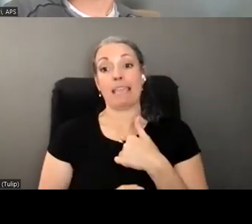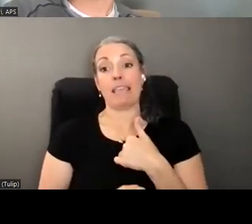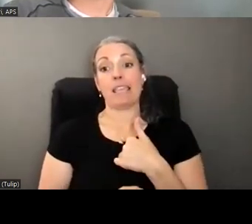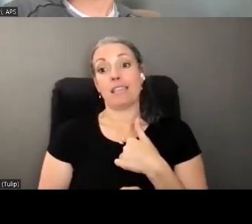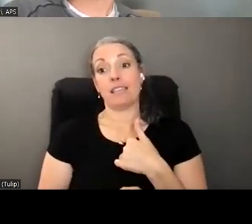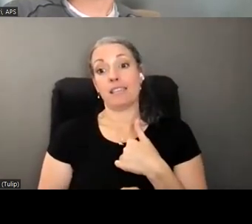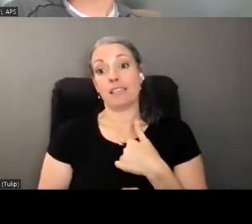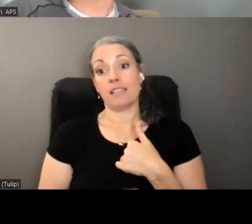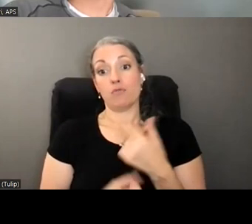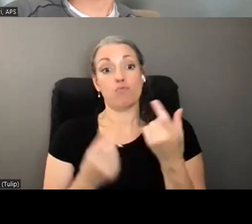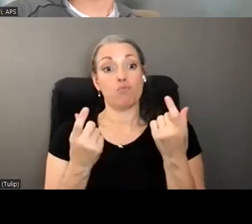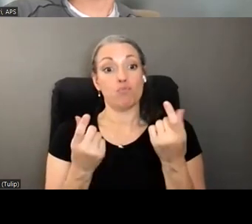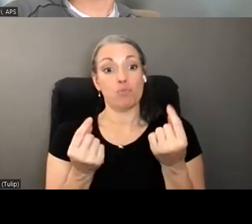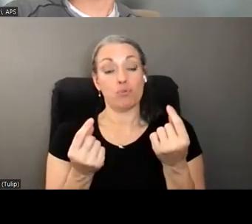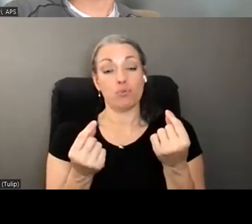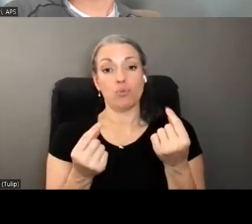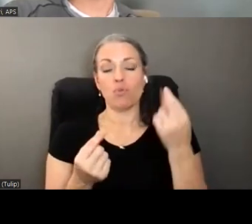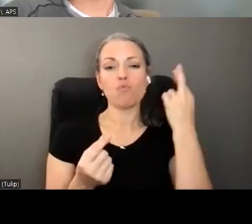what reason do I have to live anymore